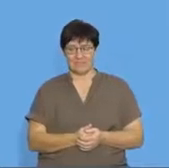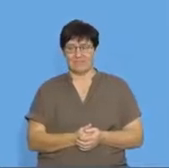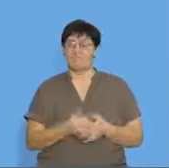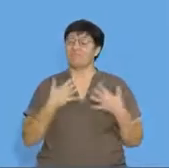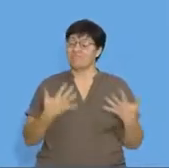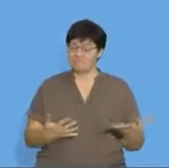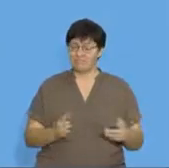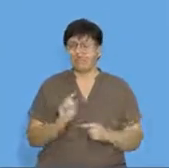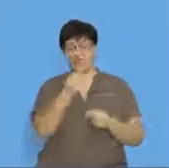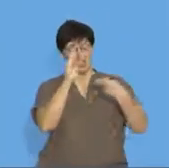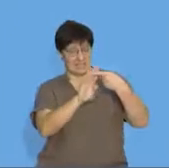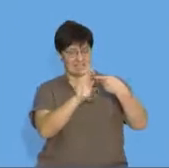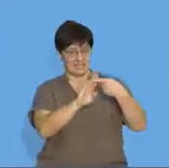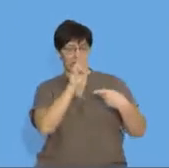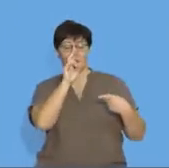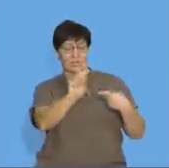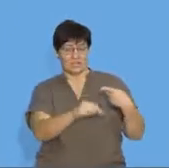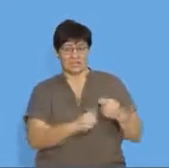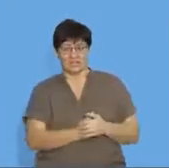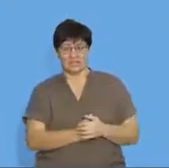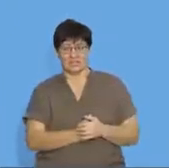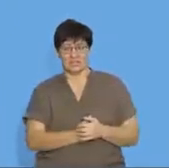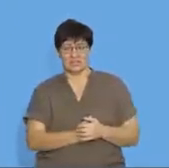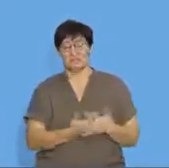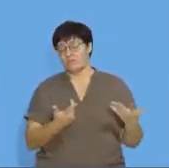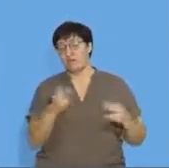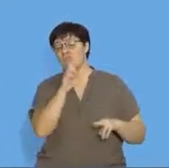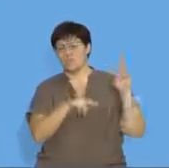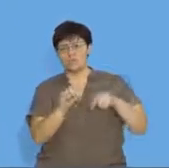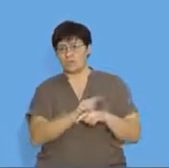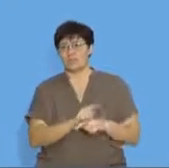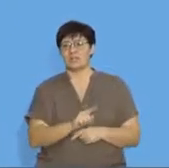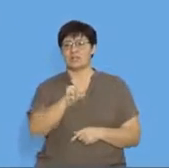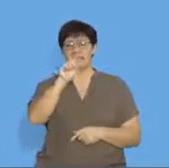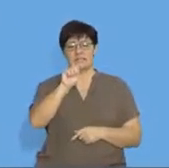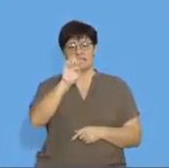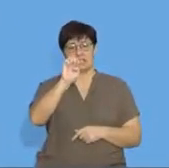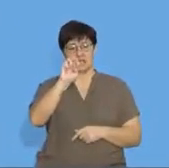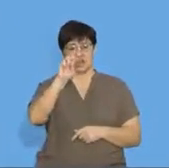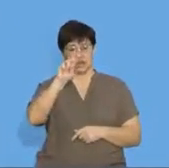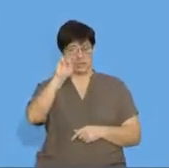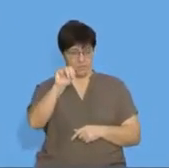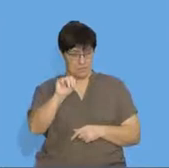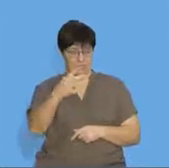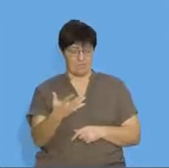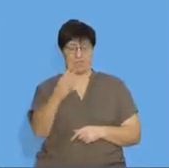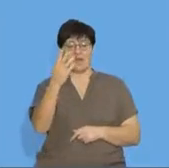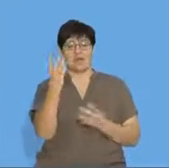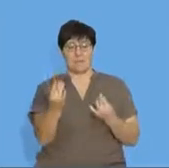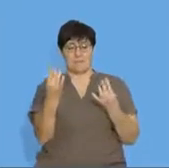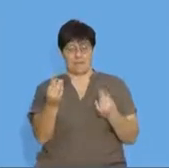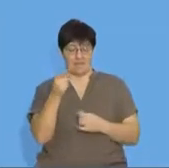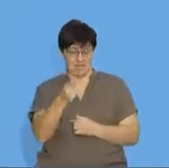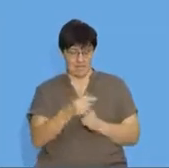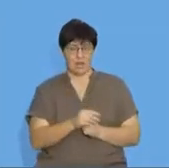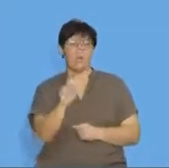So, the first one that we are going to look at today and revise is a term number. And that refers